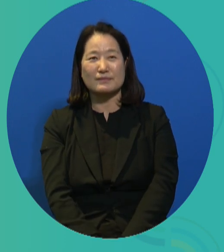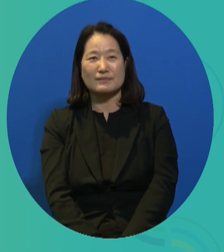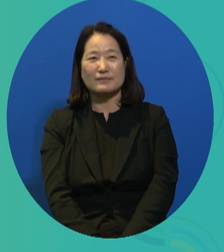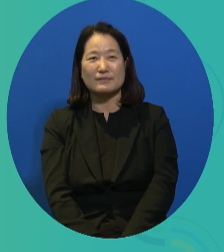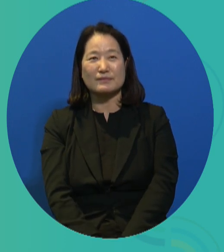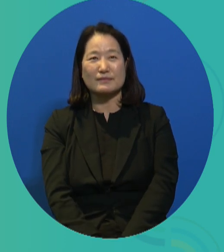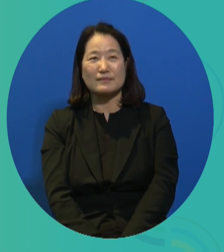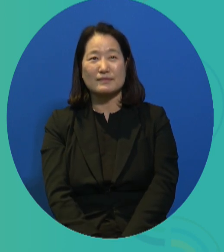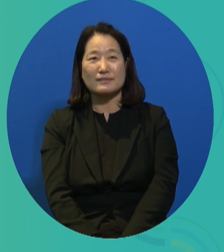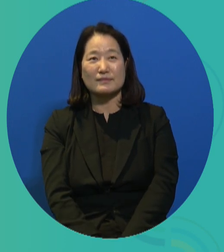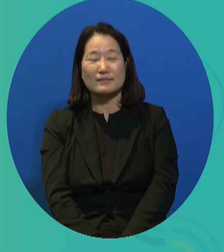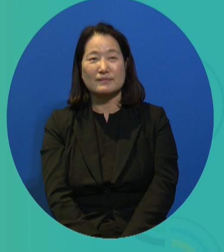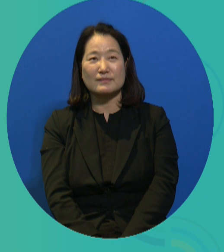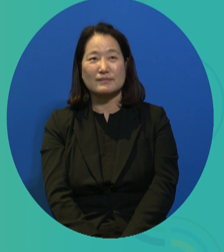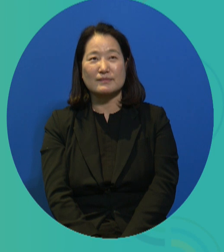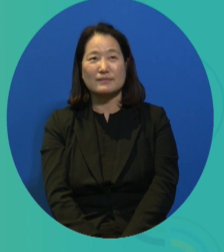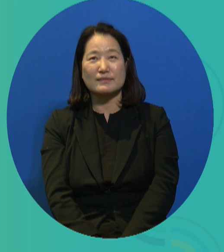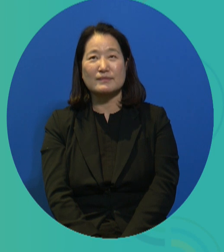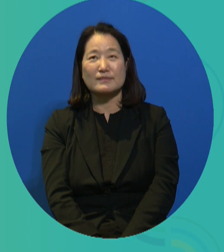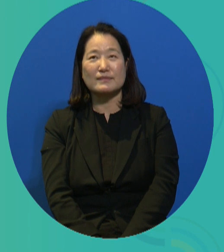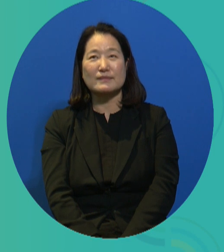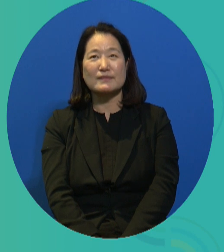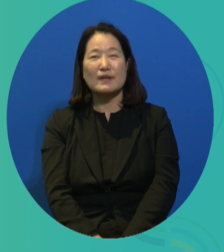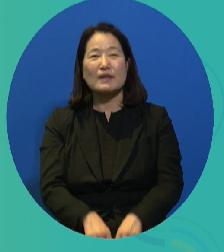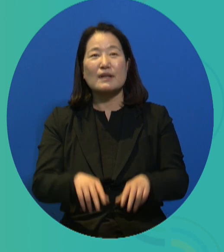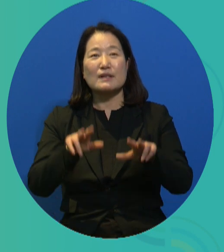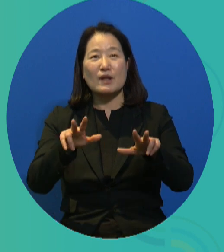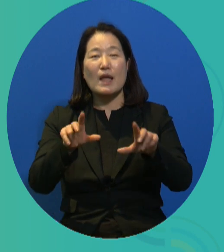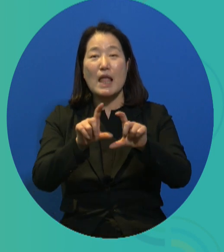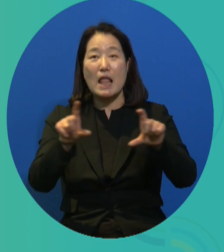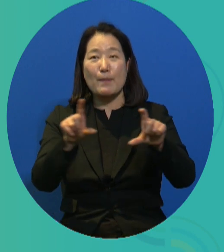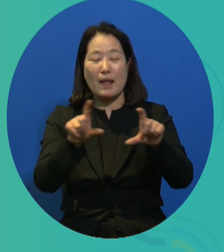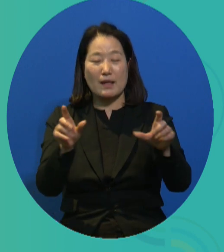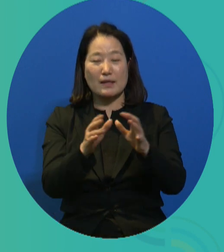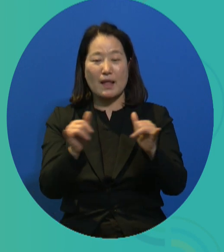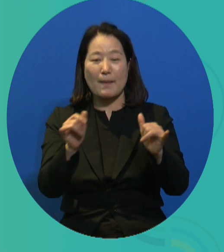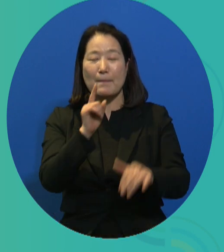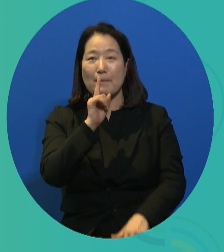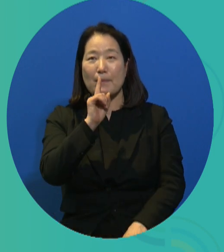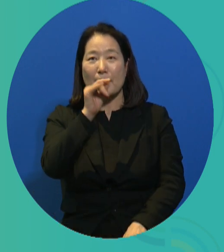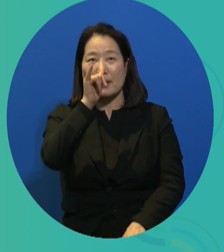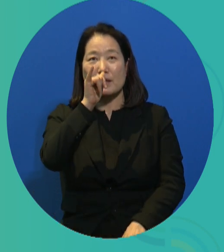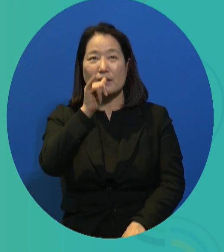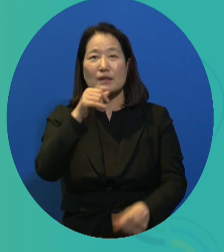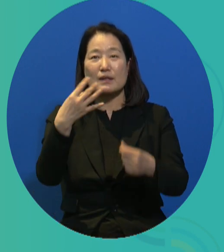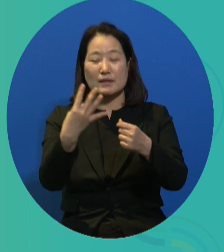economically viable, who are not members of the working population.